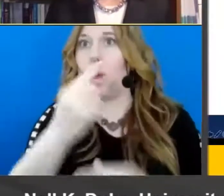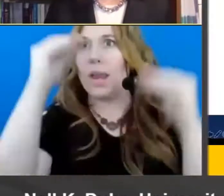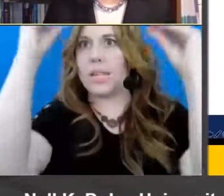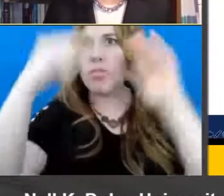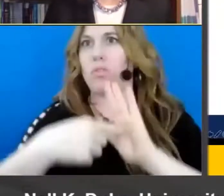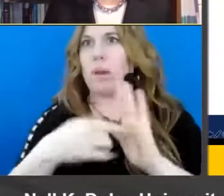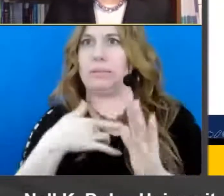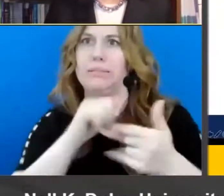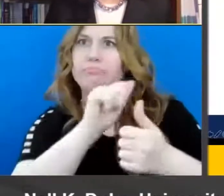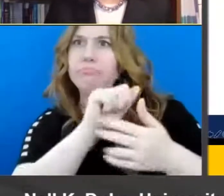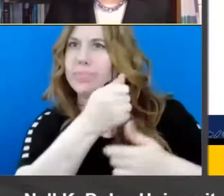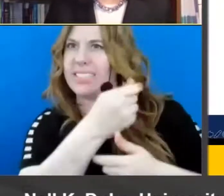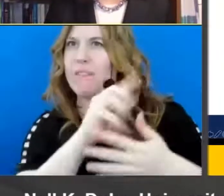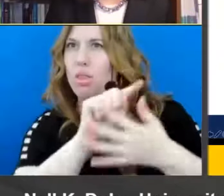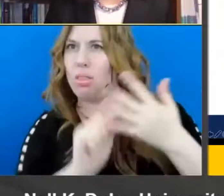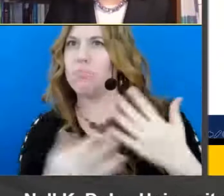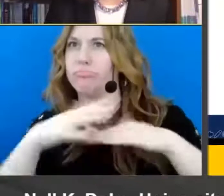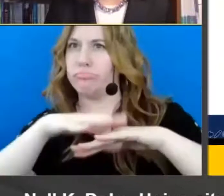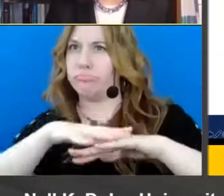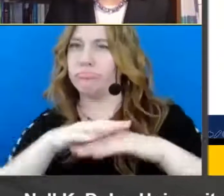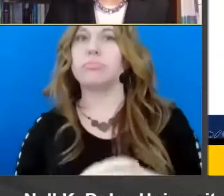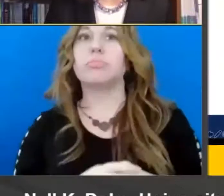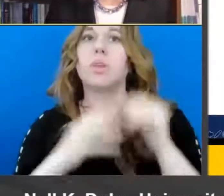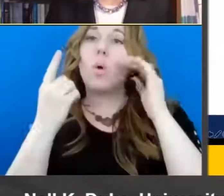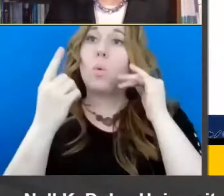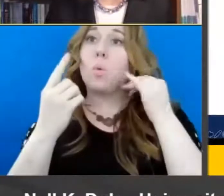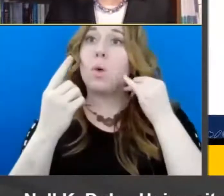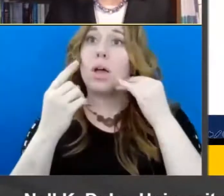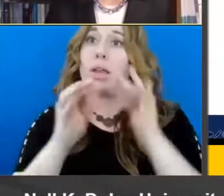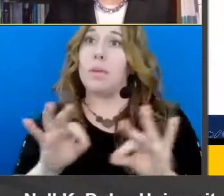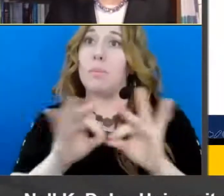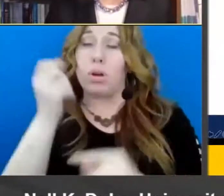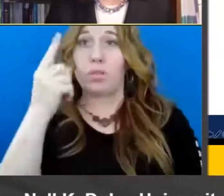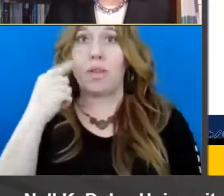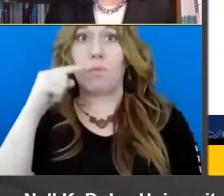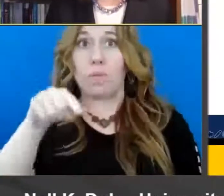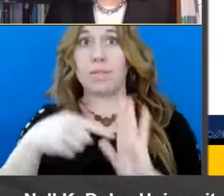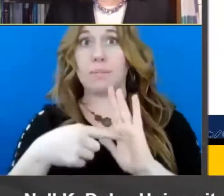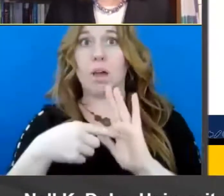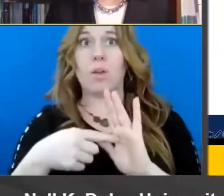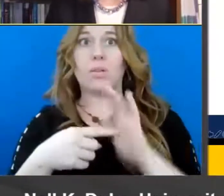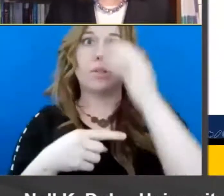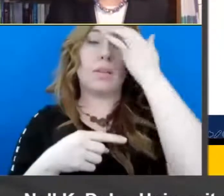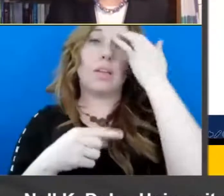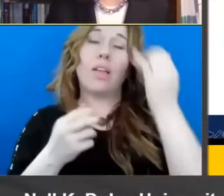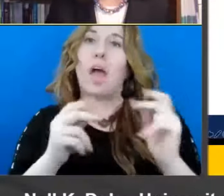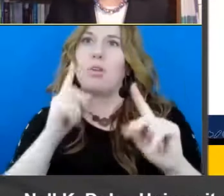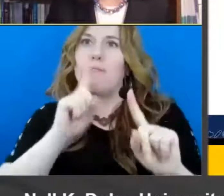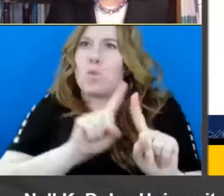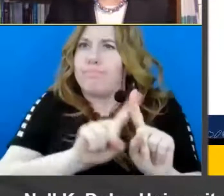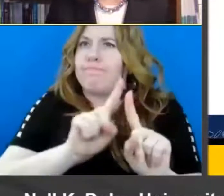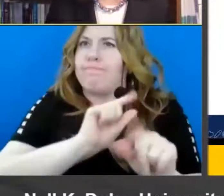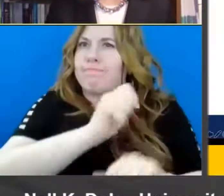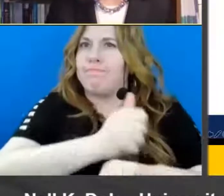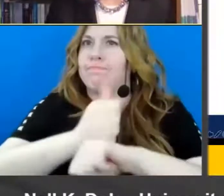so one feature that i want to make sure you're aware of in this model is um the opportunities for differentiation so